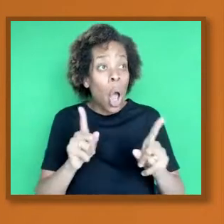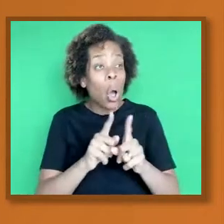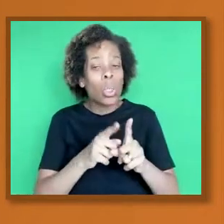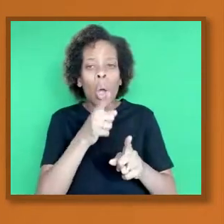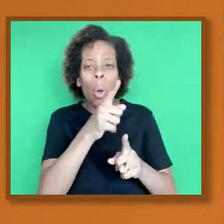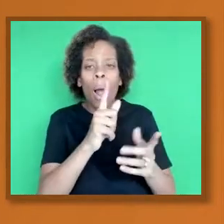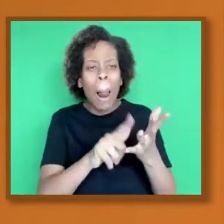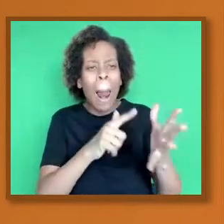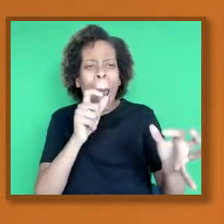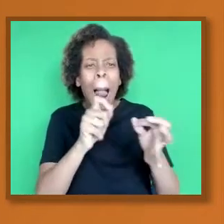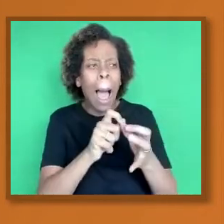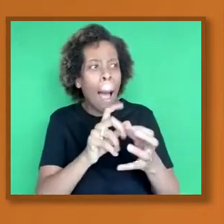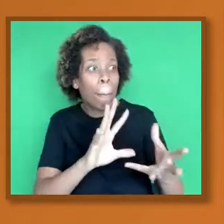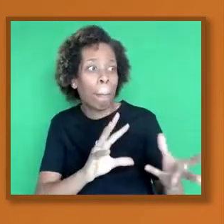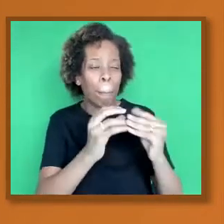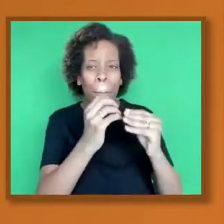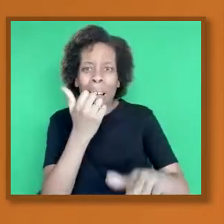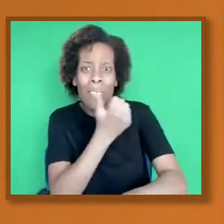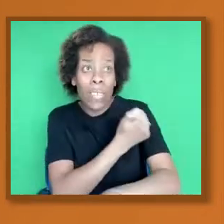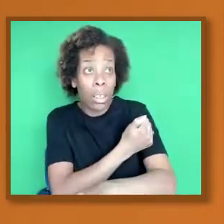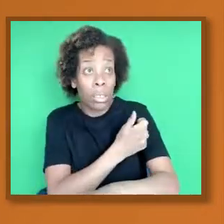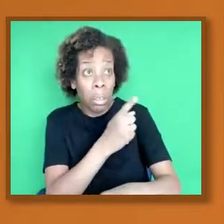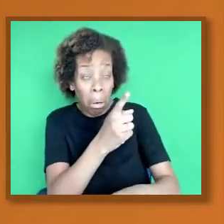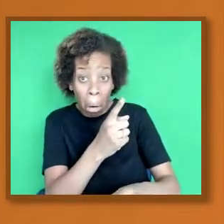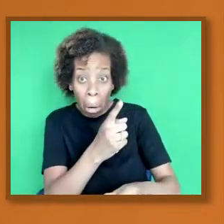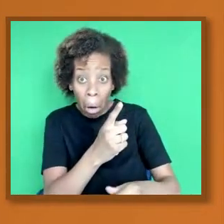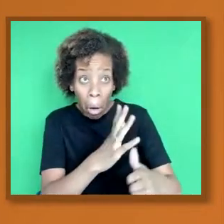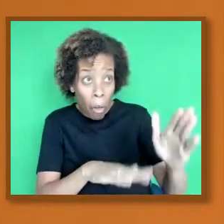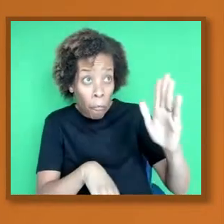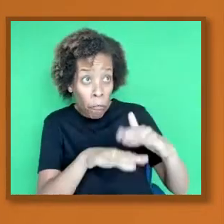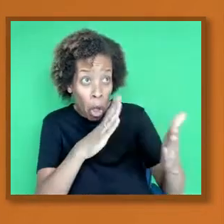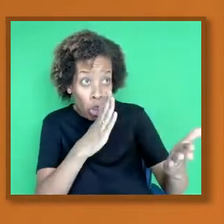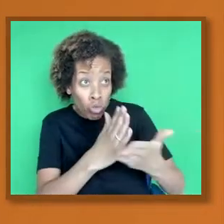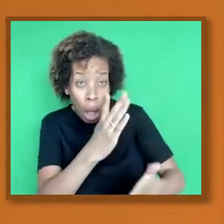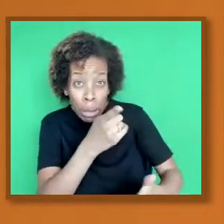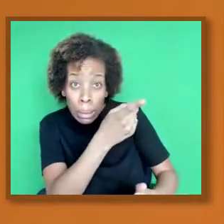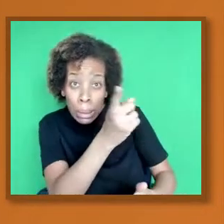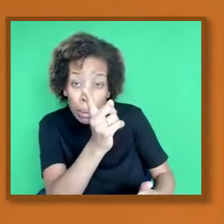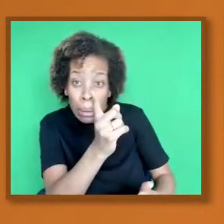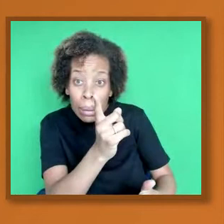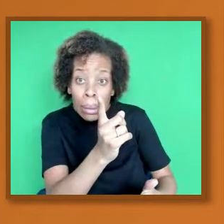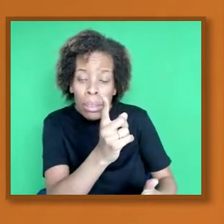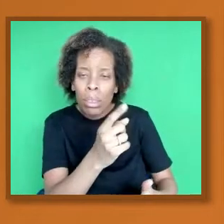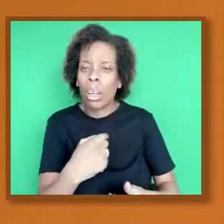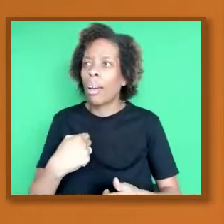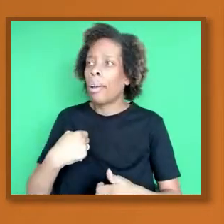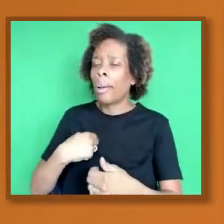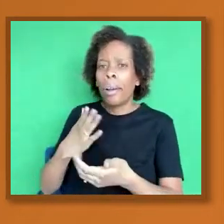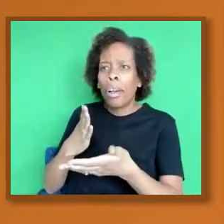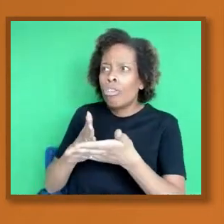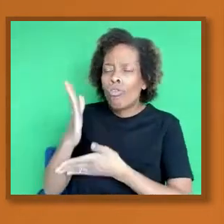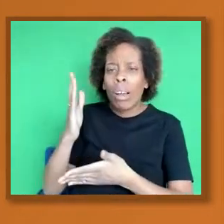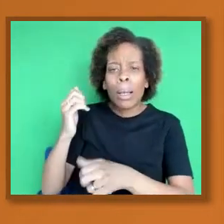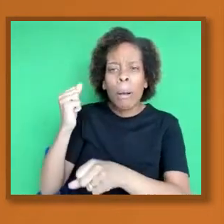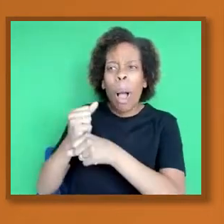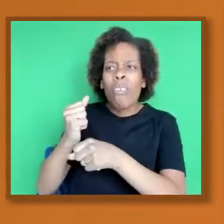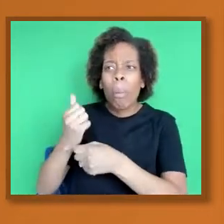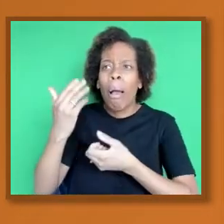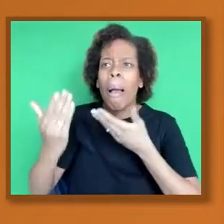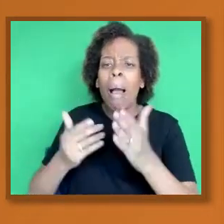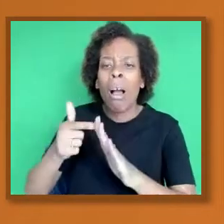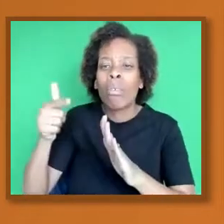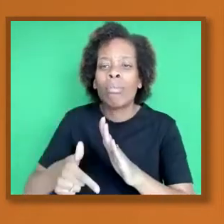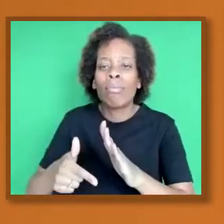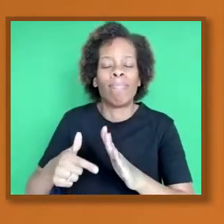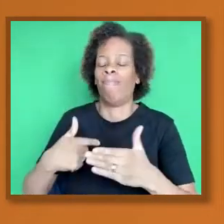going to go into too much detail with trust in the government because I'm not going to play politics here. And with the